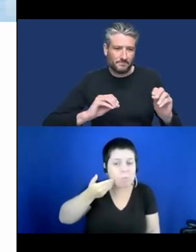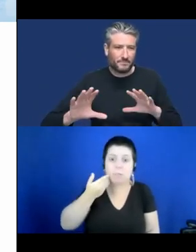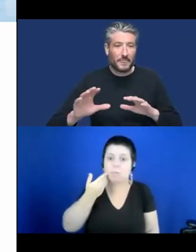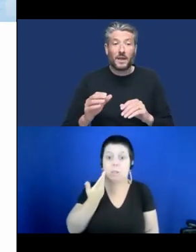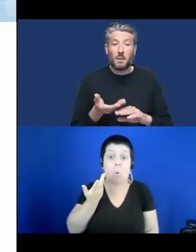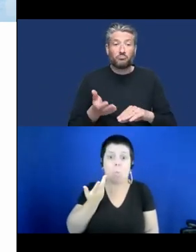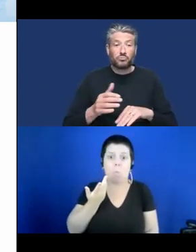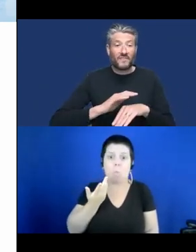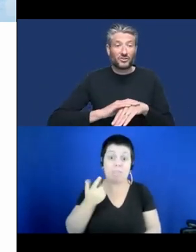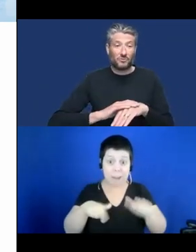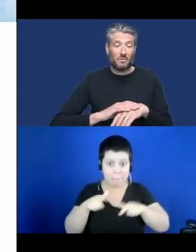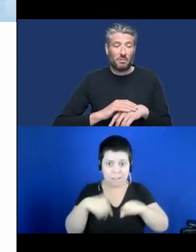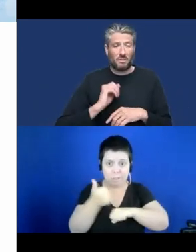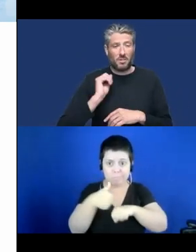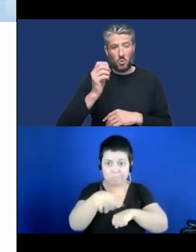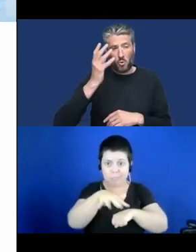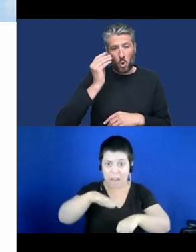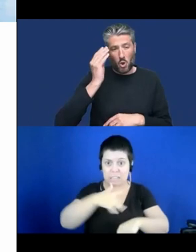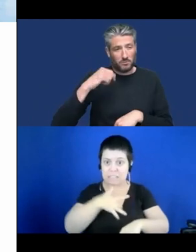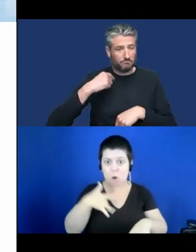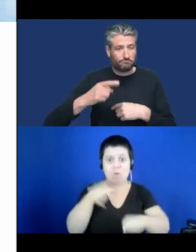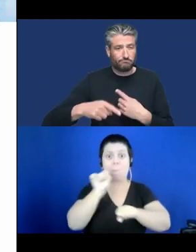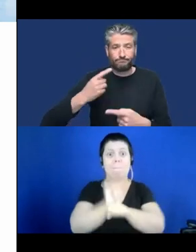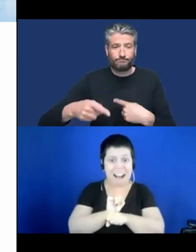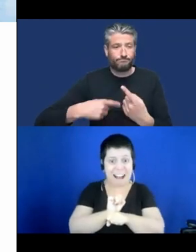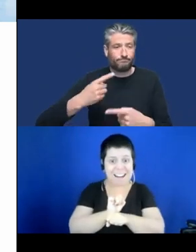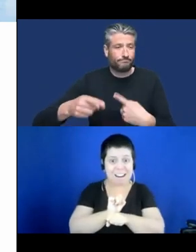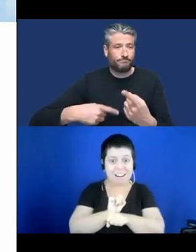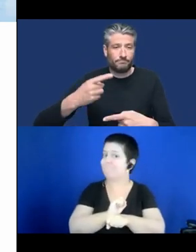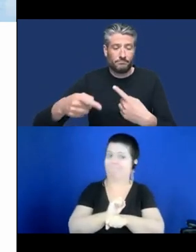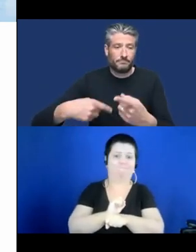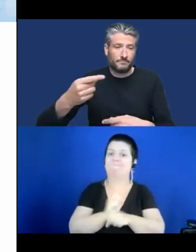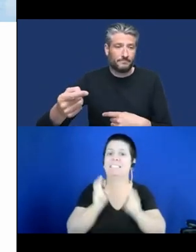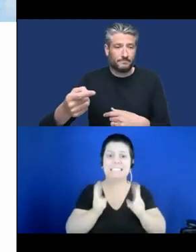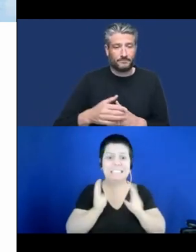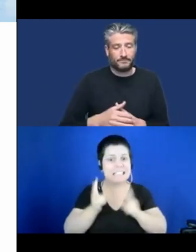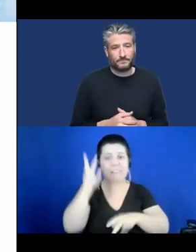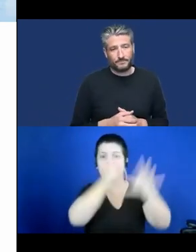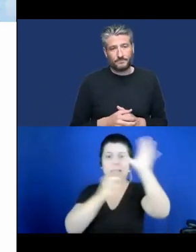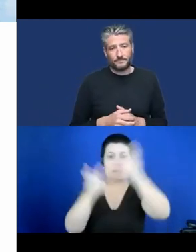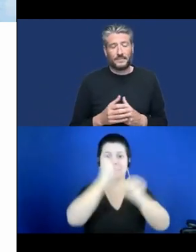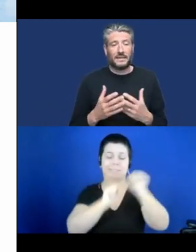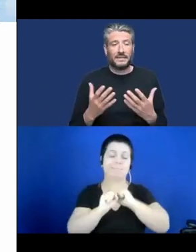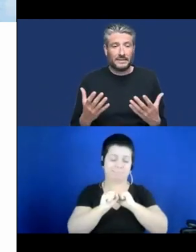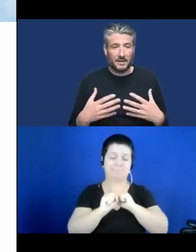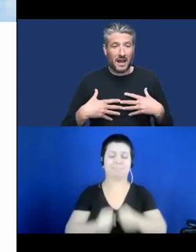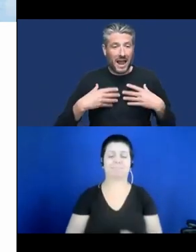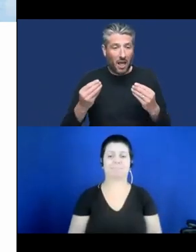that is something that is not always the case when it comes to healthcare professionals.